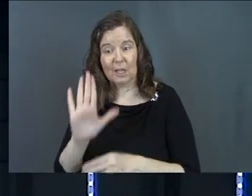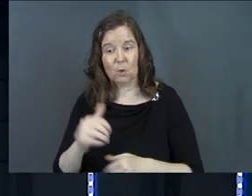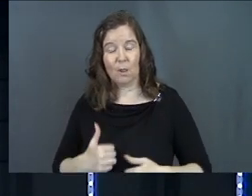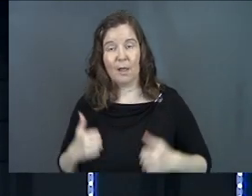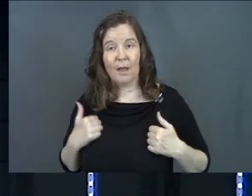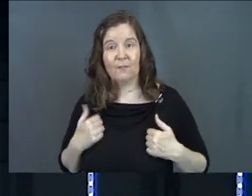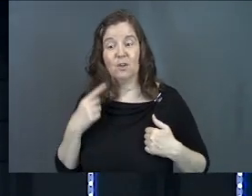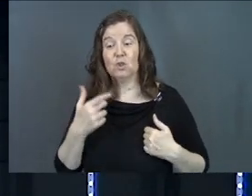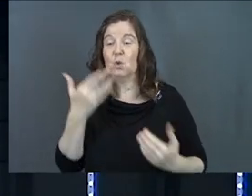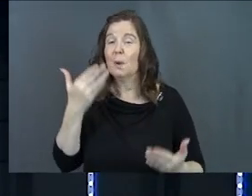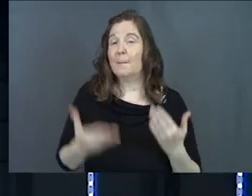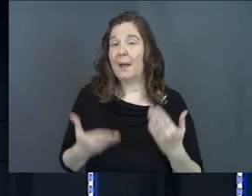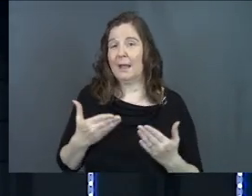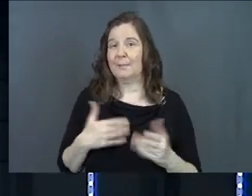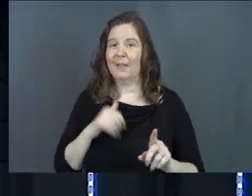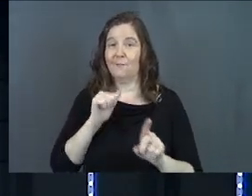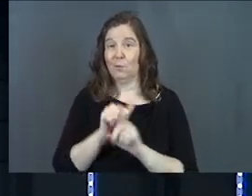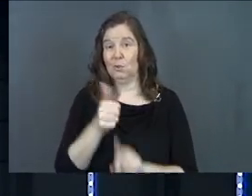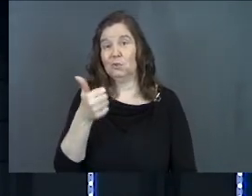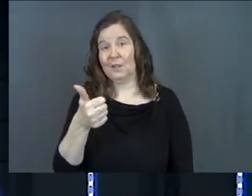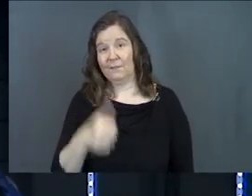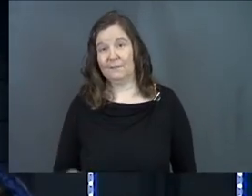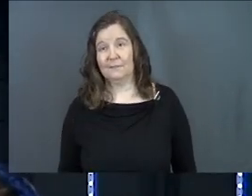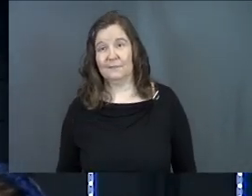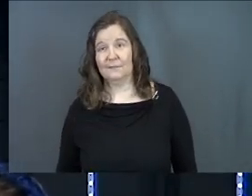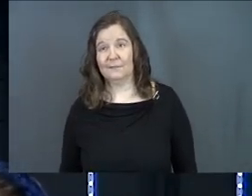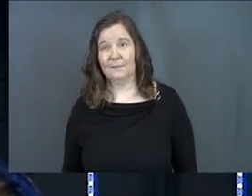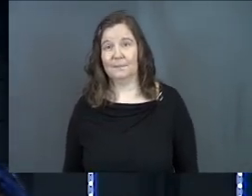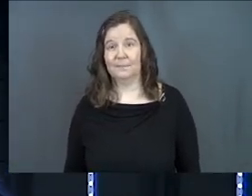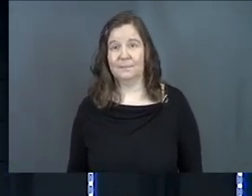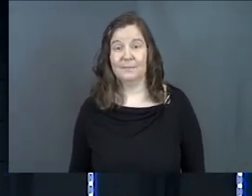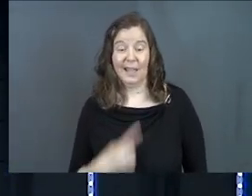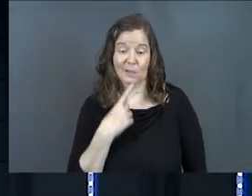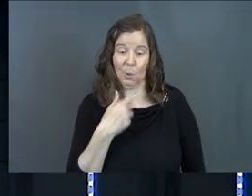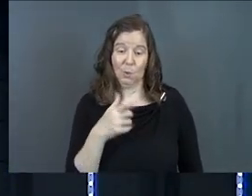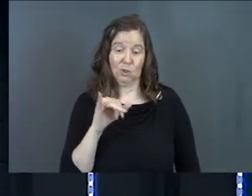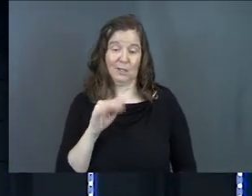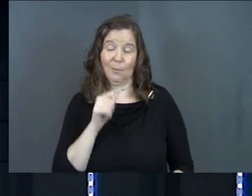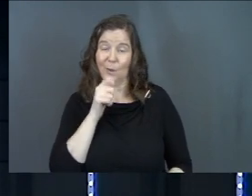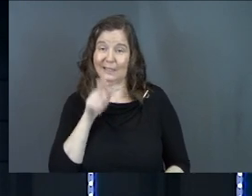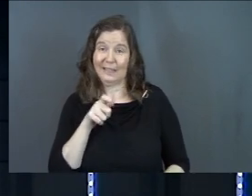in your life. You might just be fooling yourselves. I told you he wasn't necessarily nice.